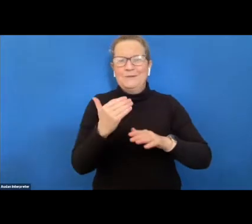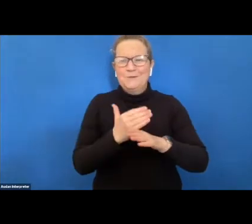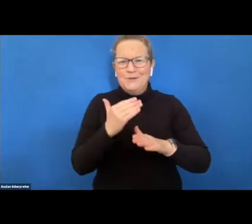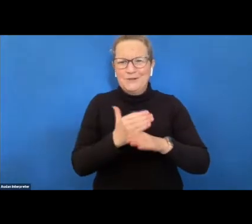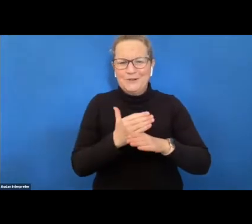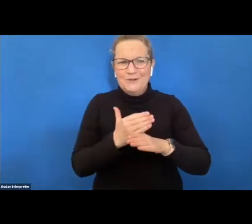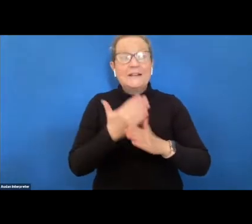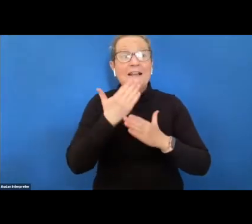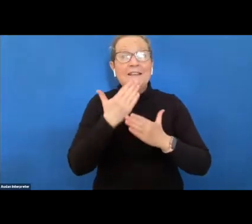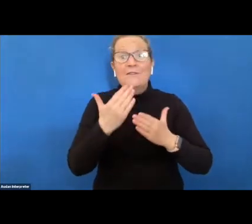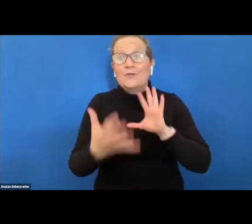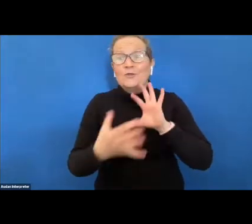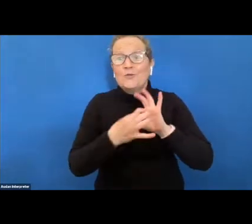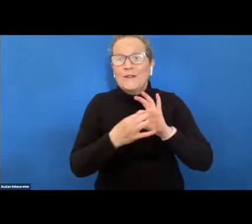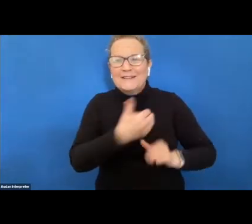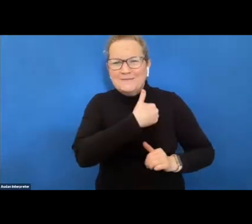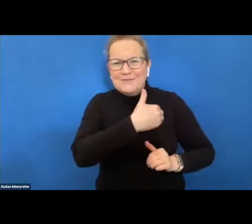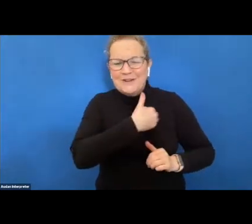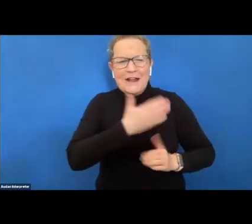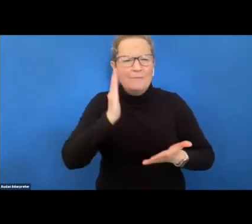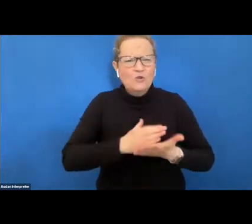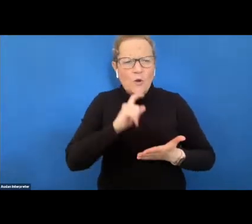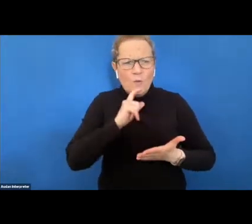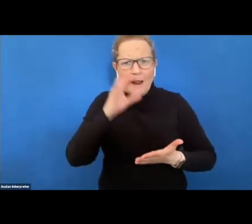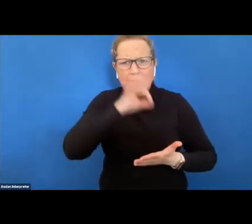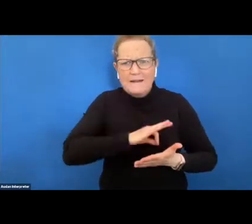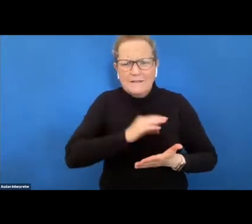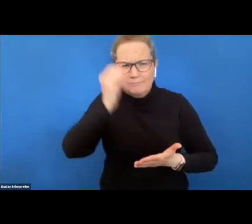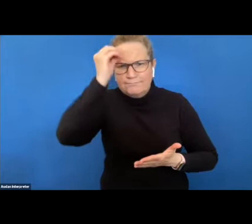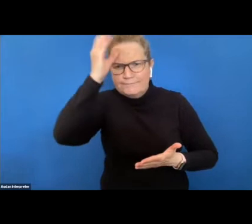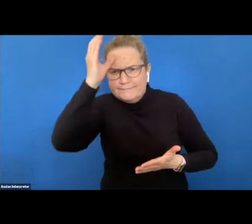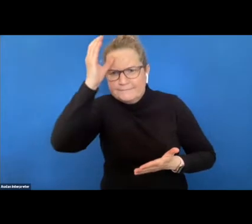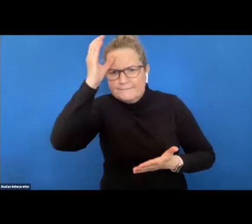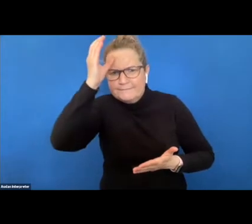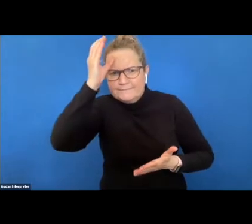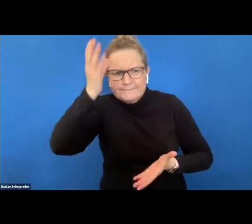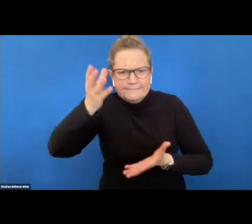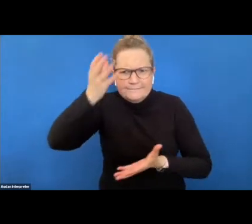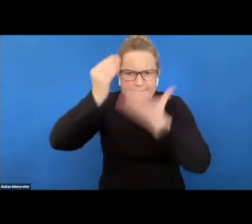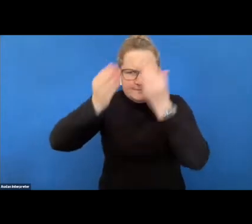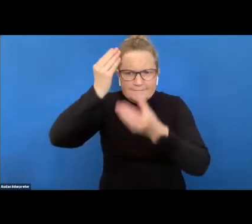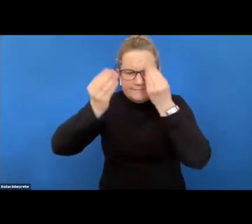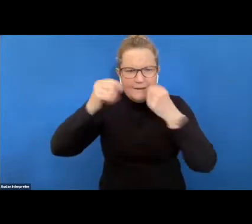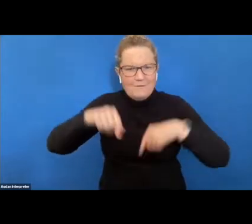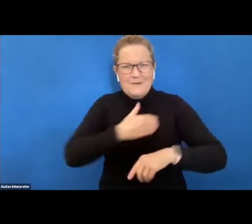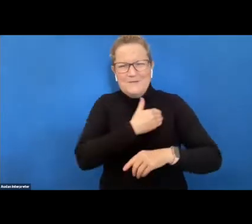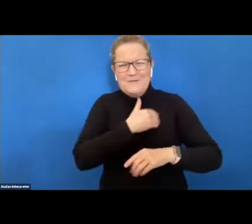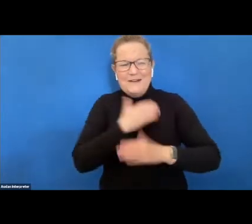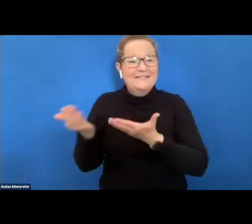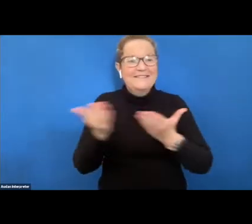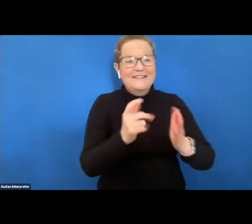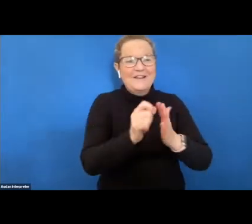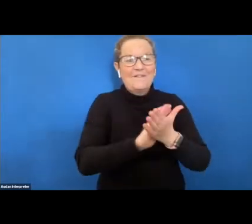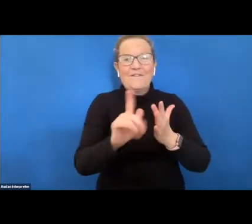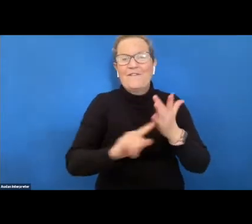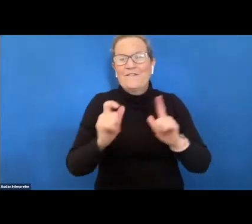i'm sure that you'll get a great amount of benefit out of this morning's session and i will now hand back to philip to talk